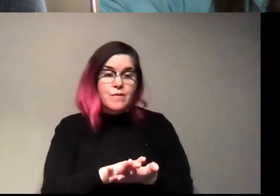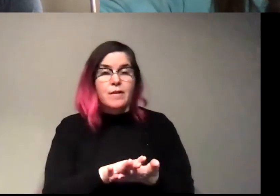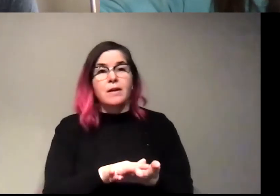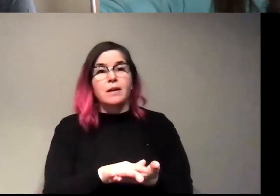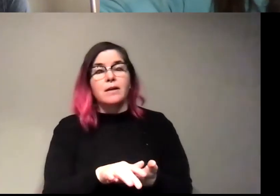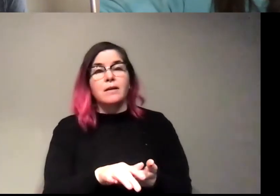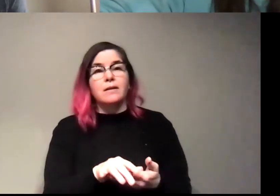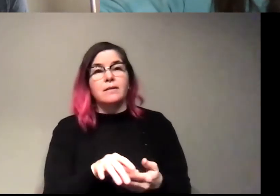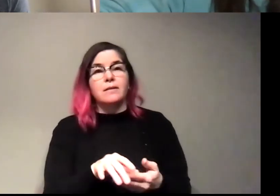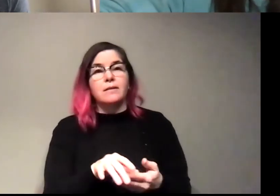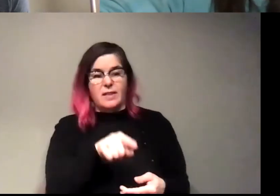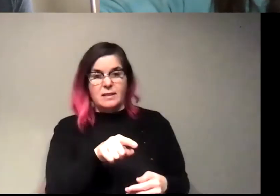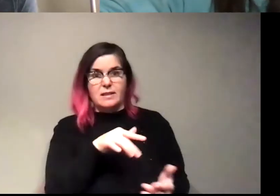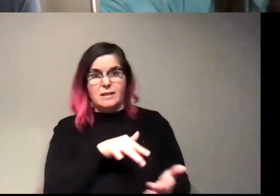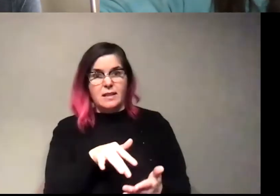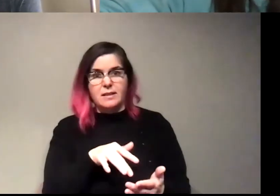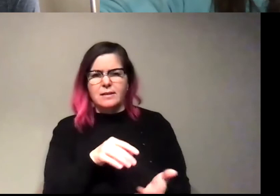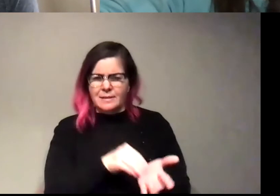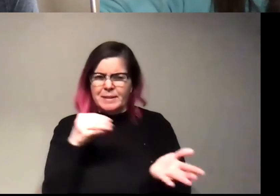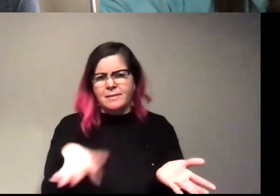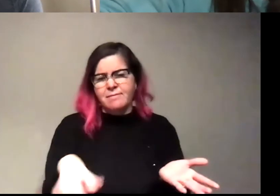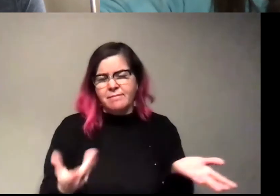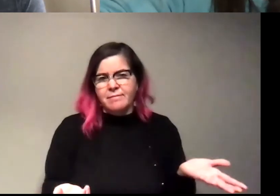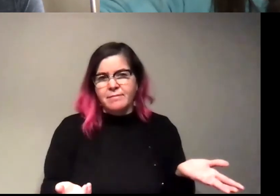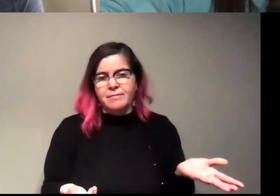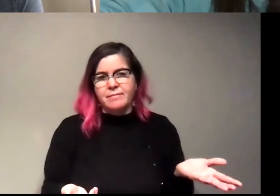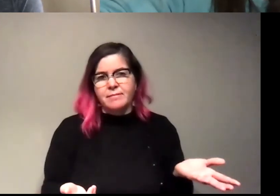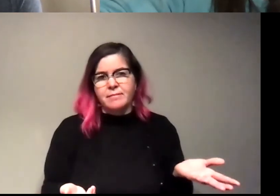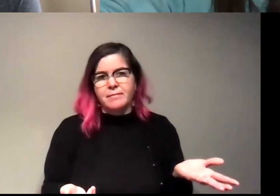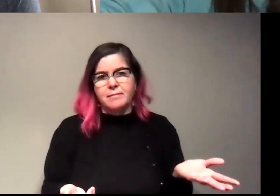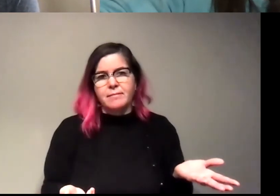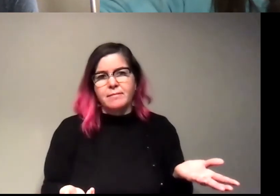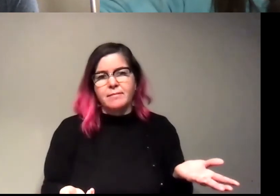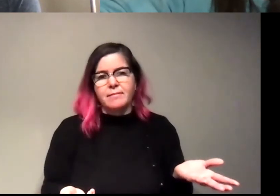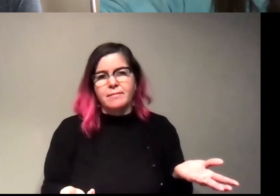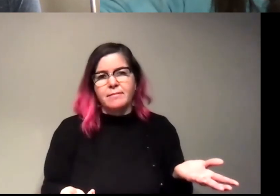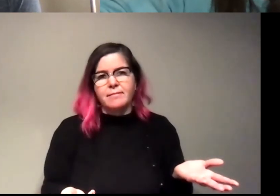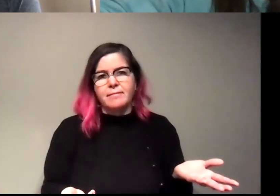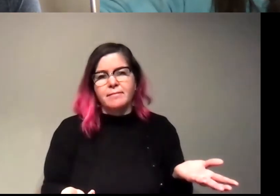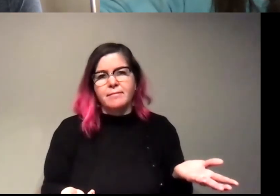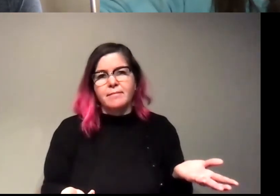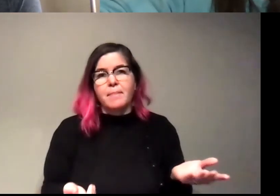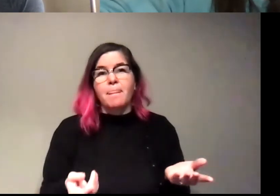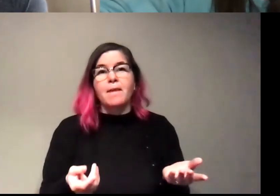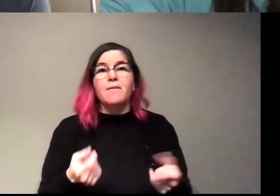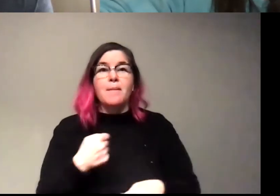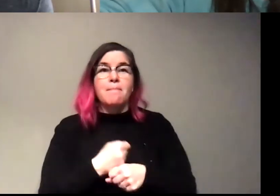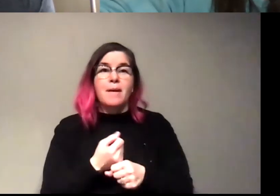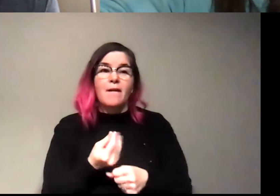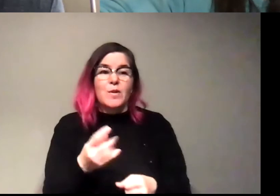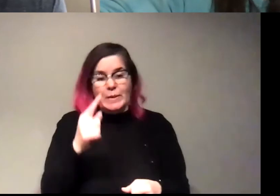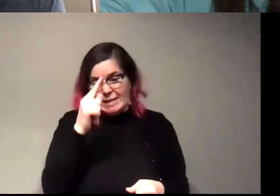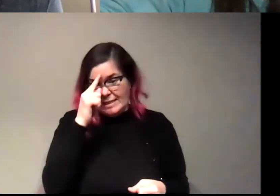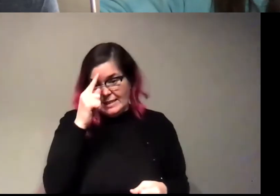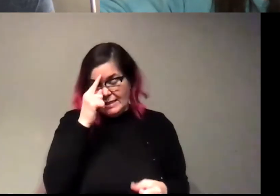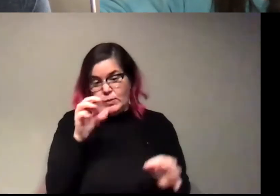we're doing for these studies is very expensive. Yeah. You know, and it's not, like, you know, probably make, like, a few cents worth of hydrogen in